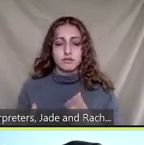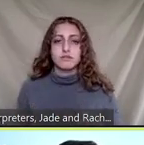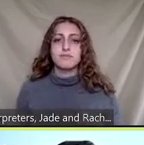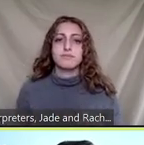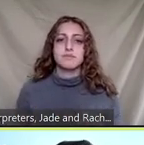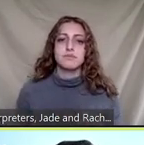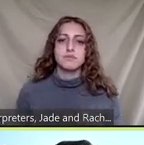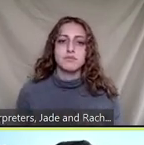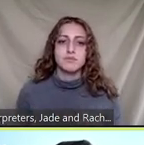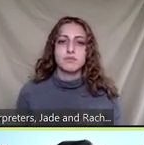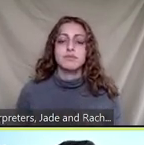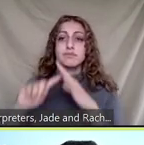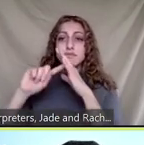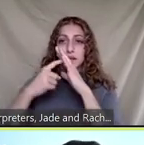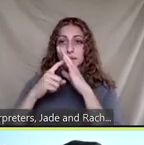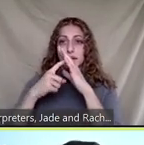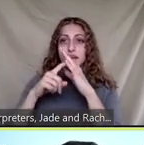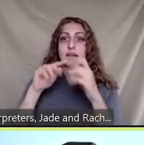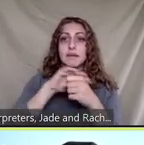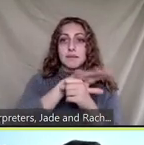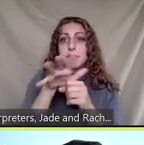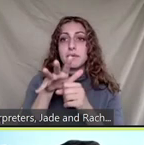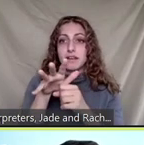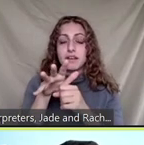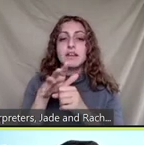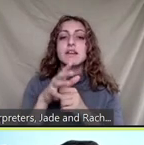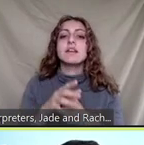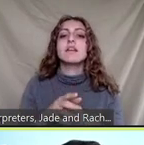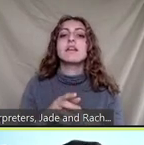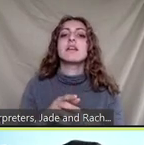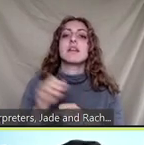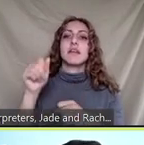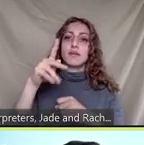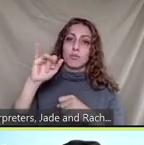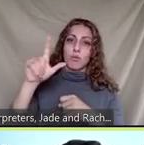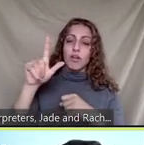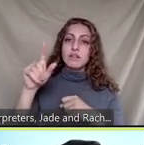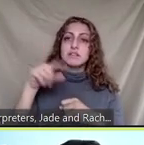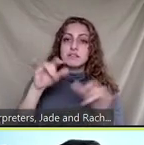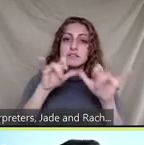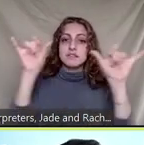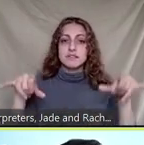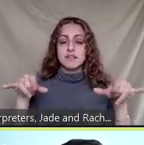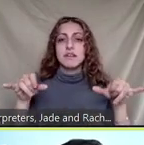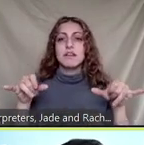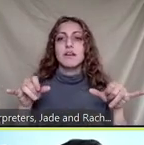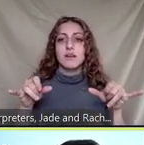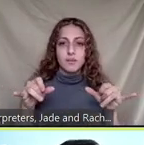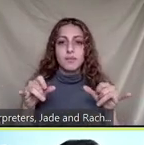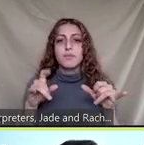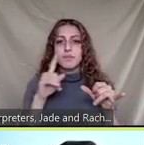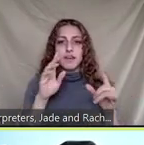in the beginning of the pandemic around like april this system faced lots of challenges and had to